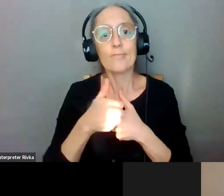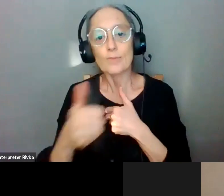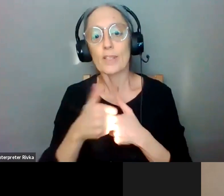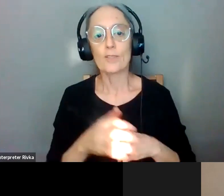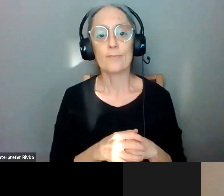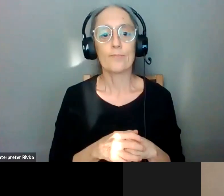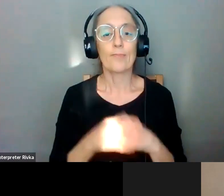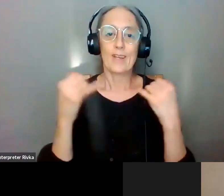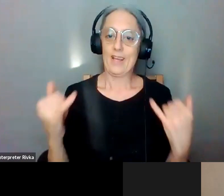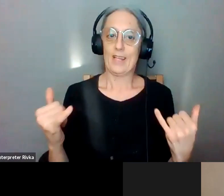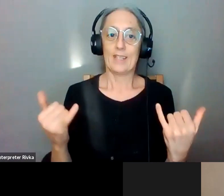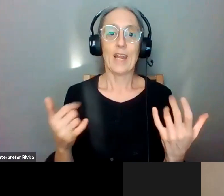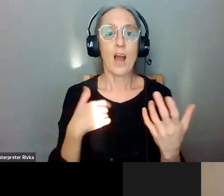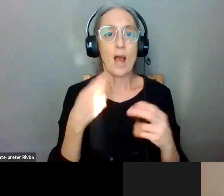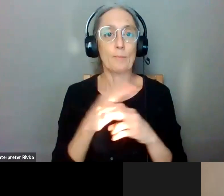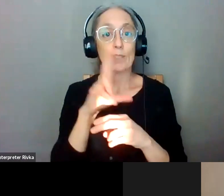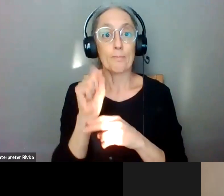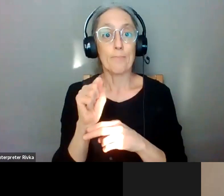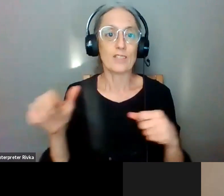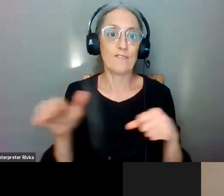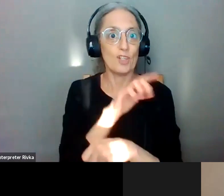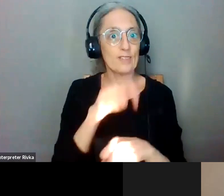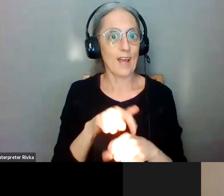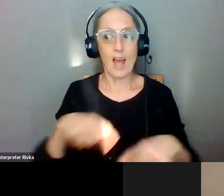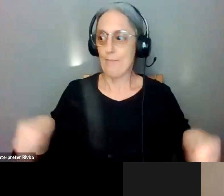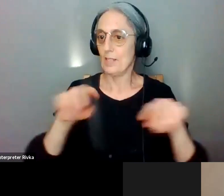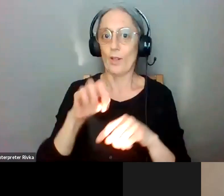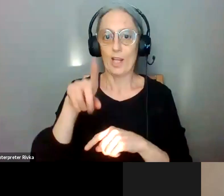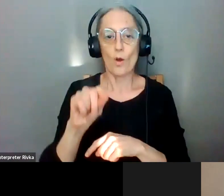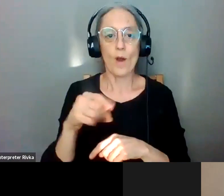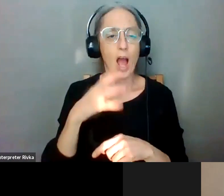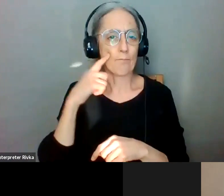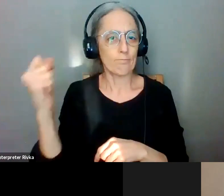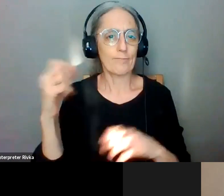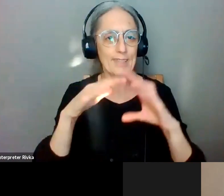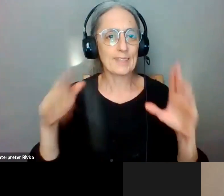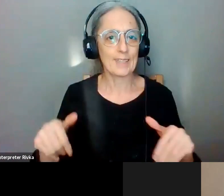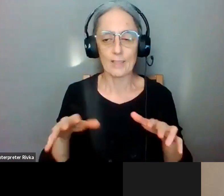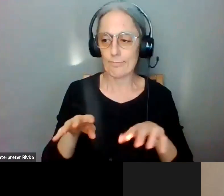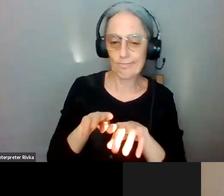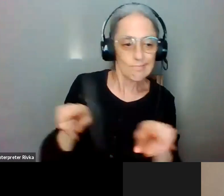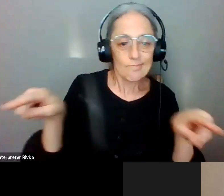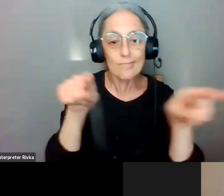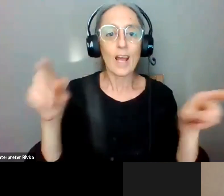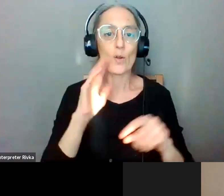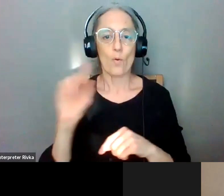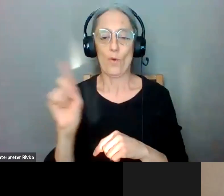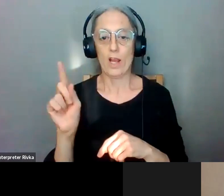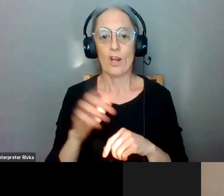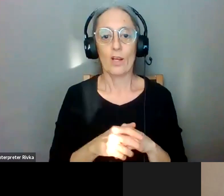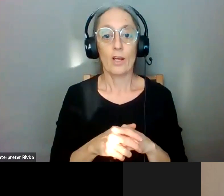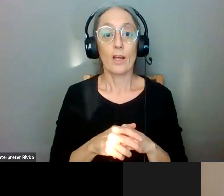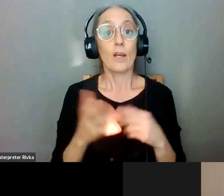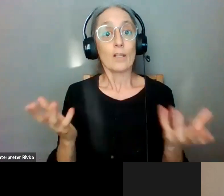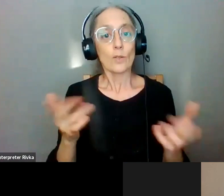full-time riding the bus in toledo and i've really learned the system is that it really does raise the self-esteem